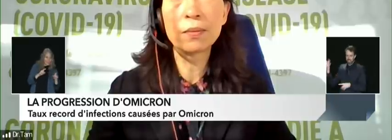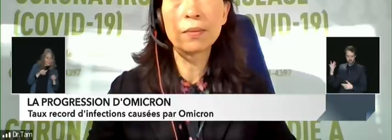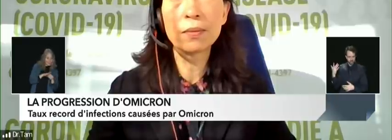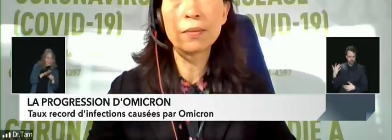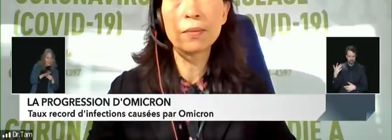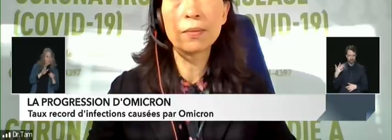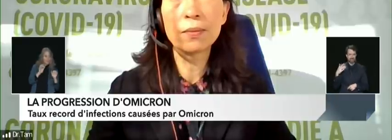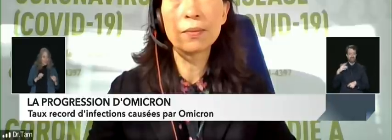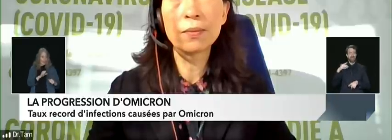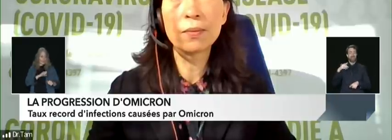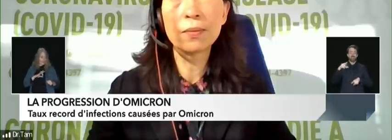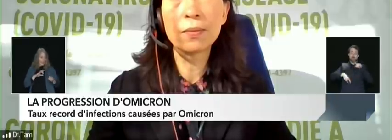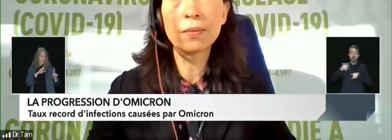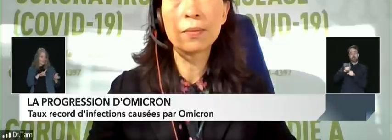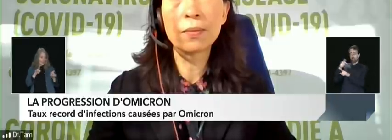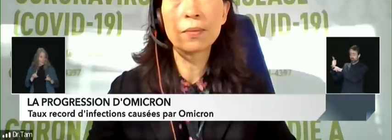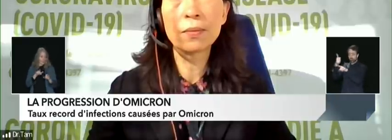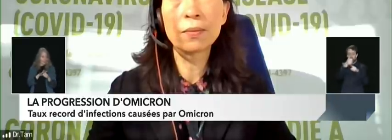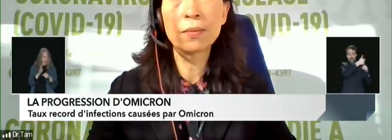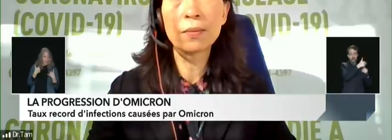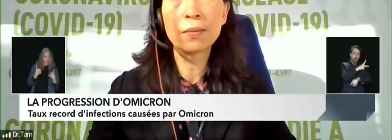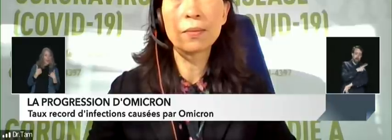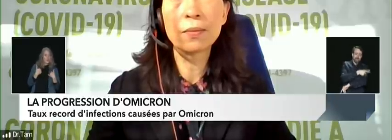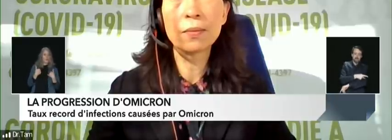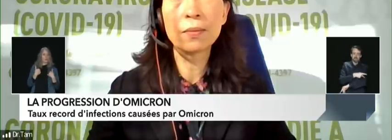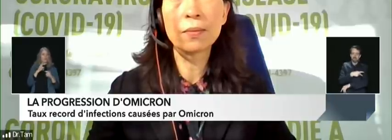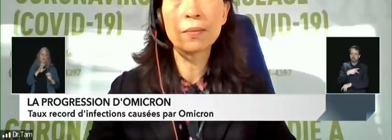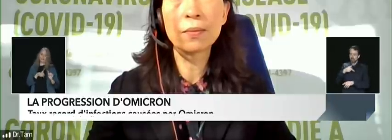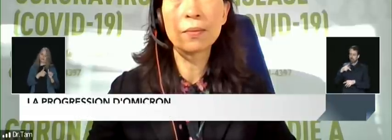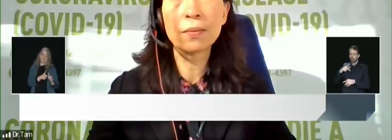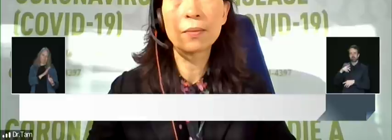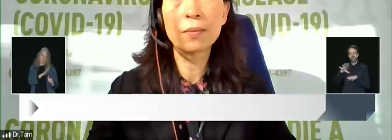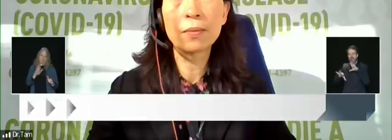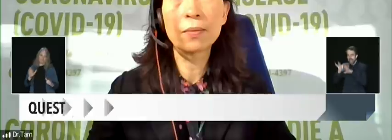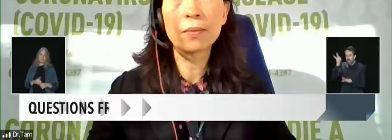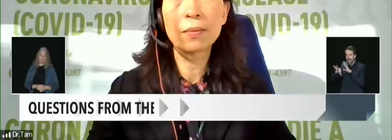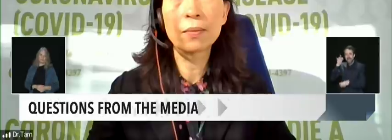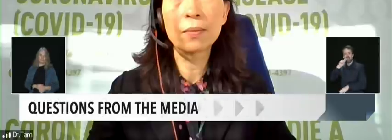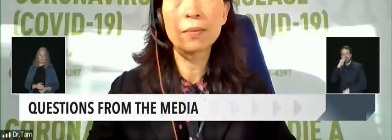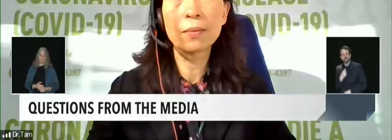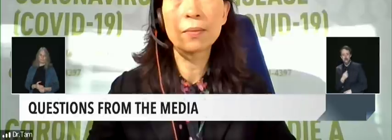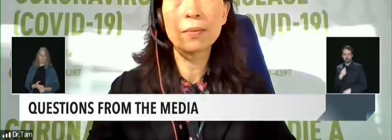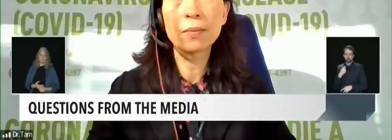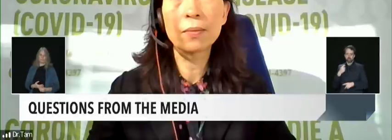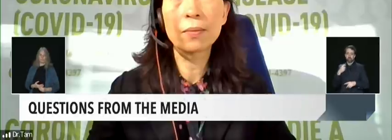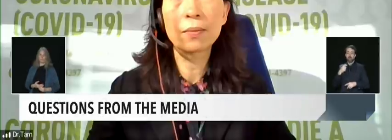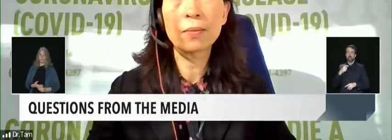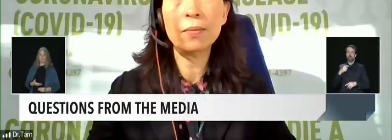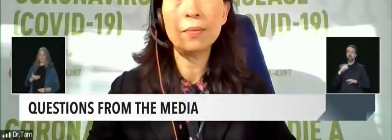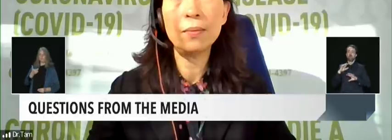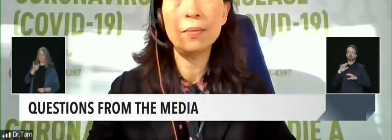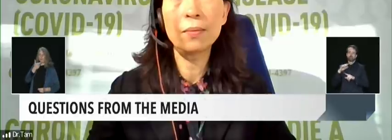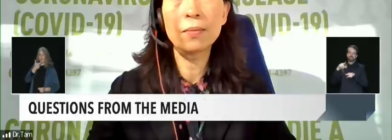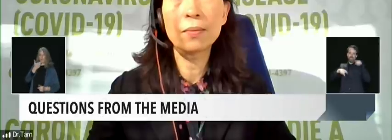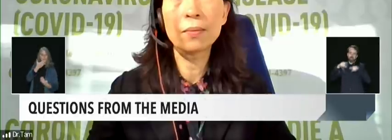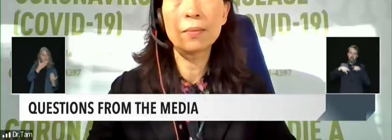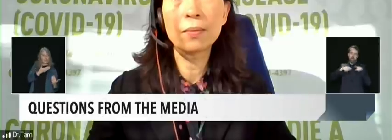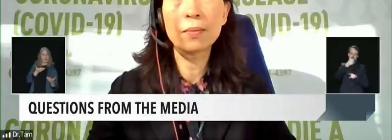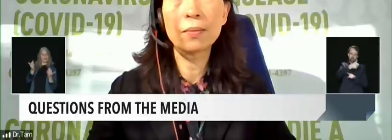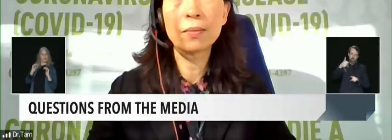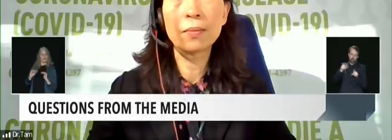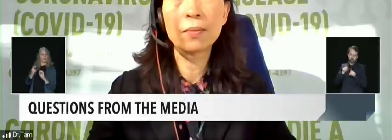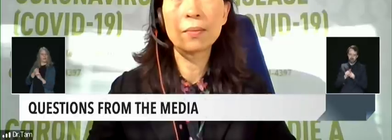you merci the next question is from Alex